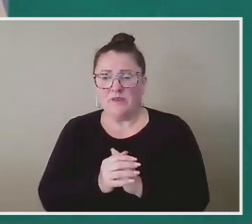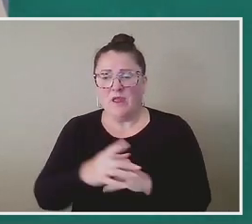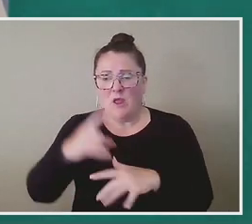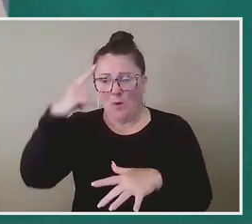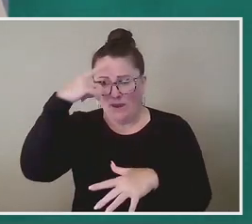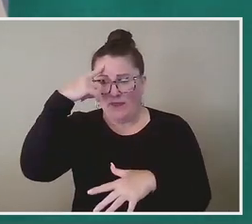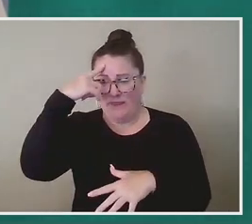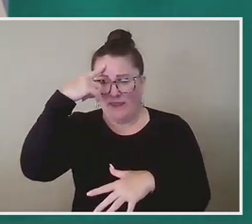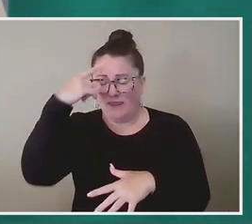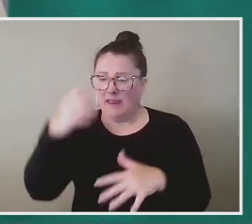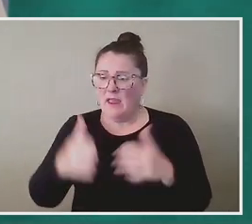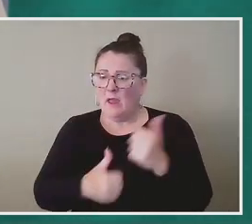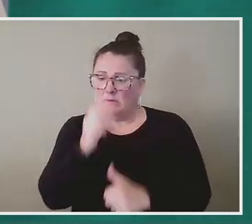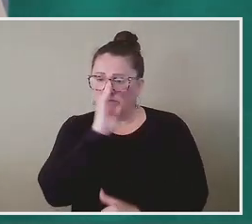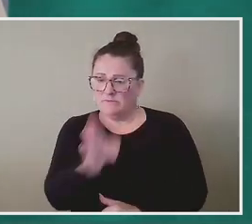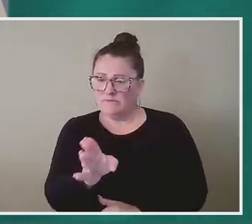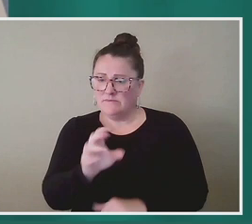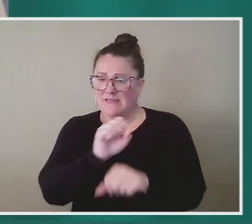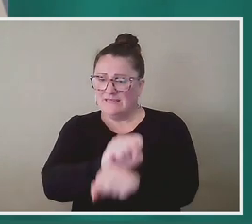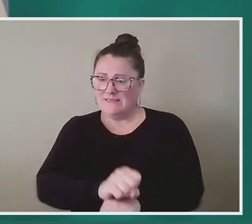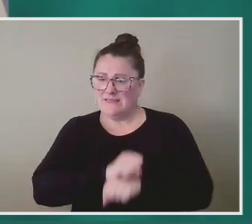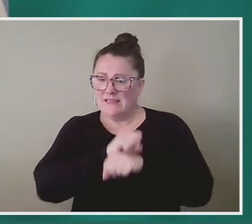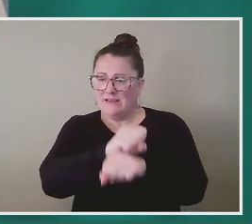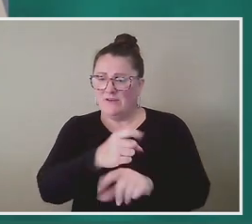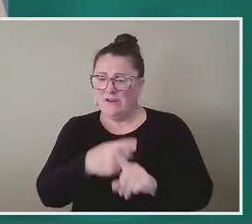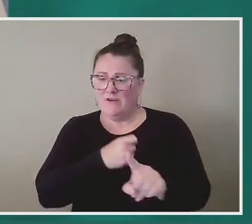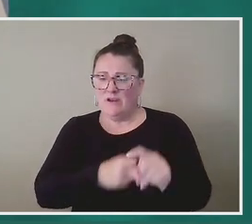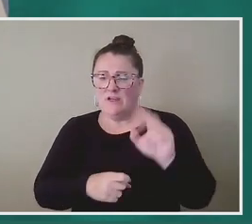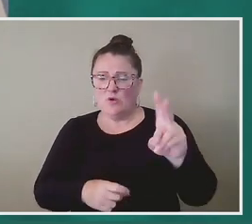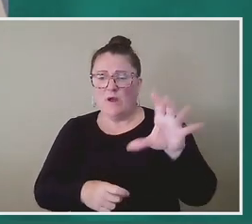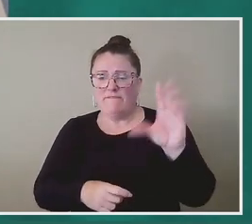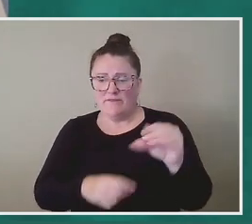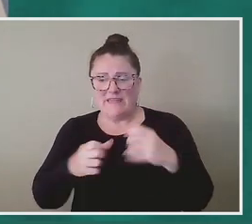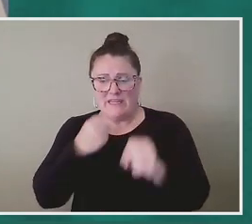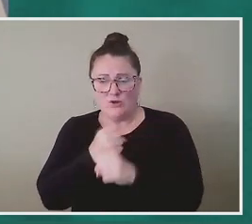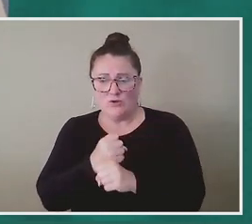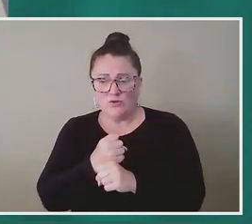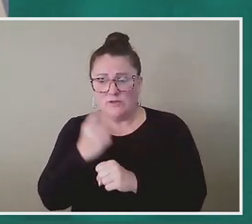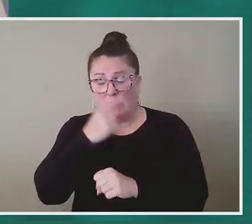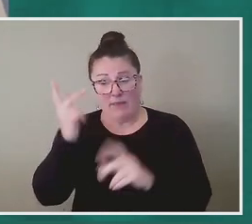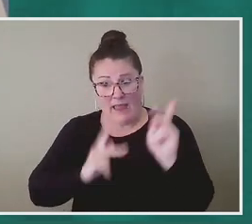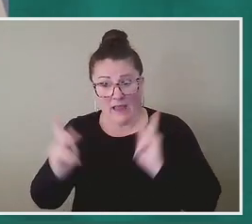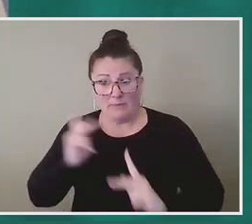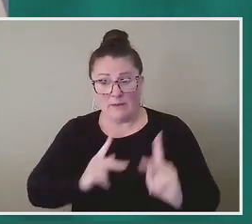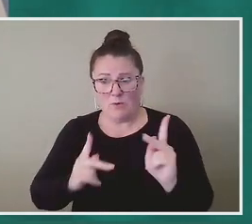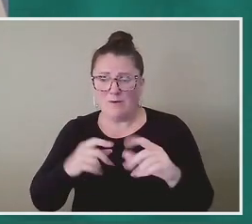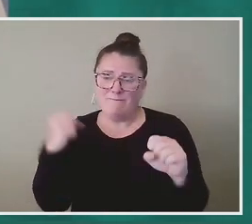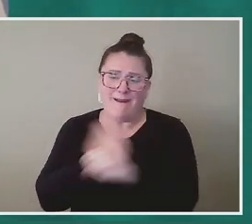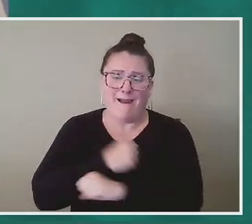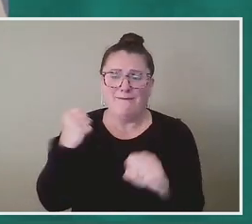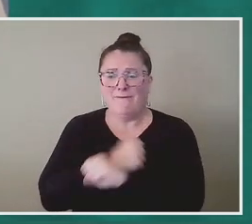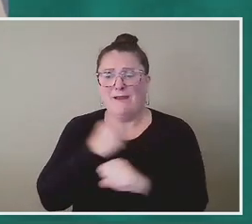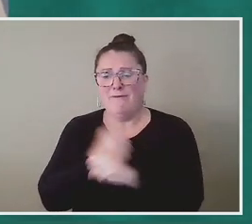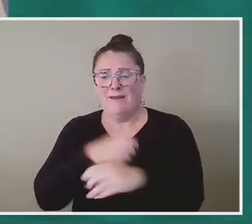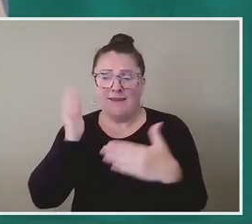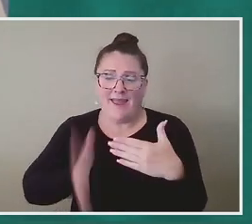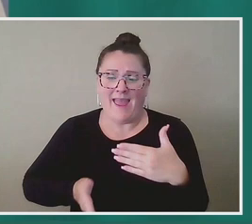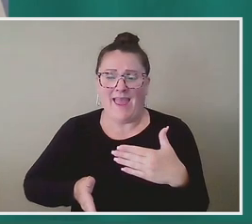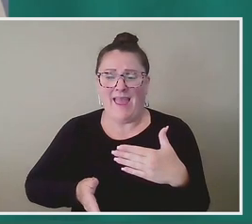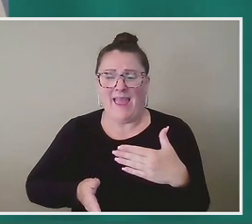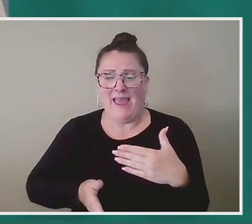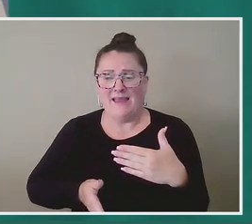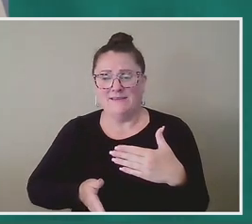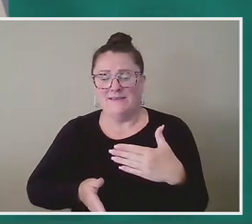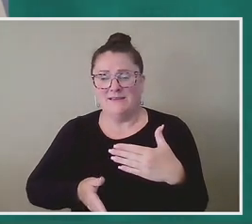is that slavery exists in this country for around 250 years and black folks were fighting to end, end the institution